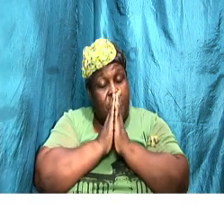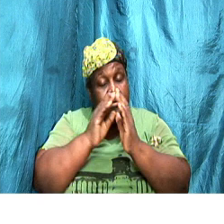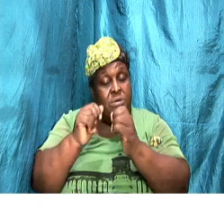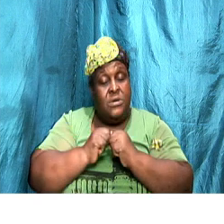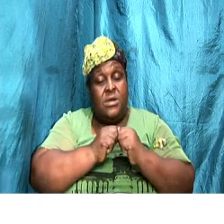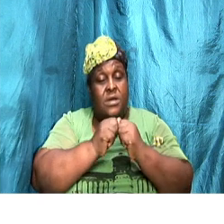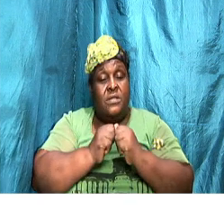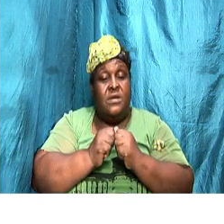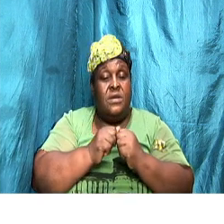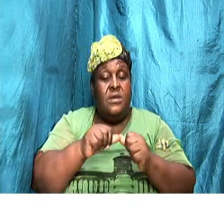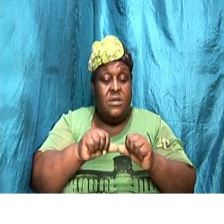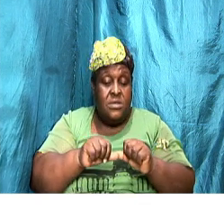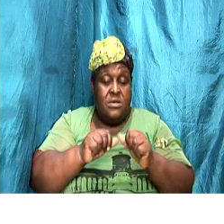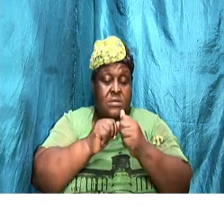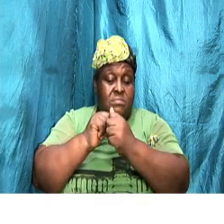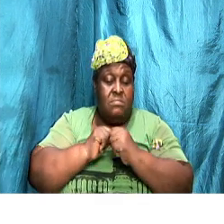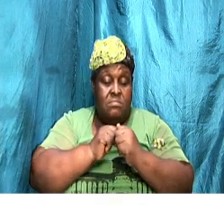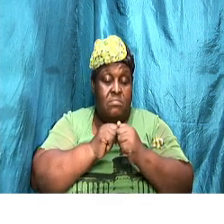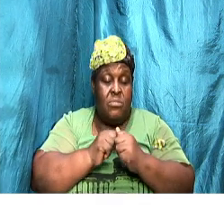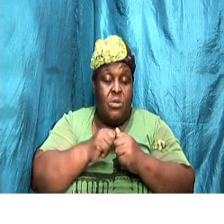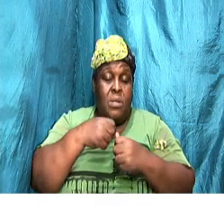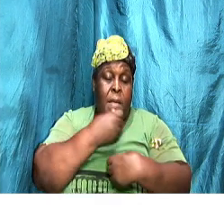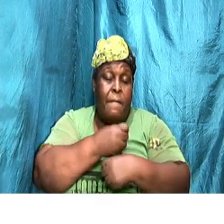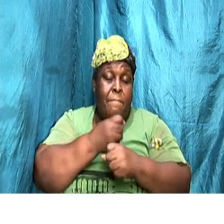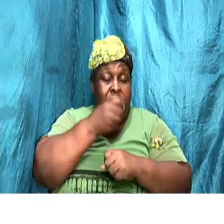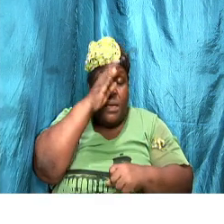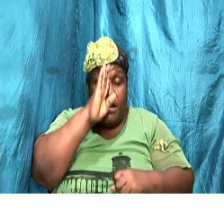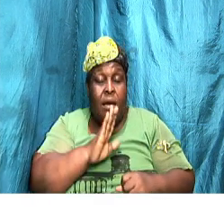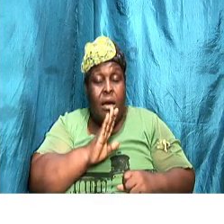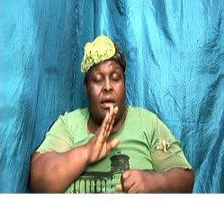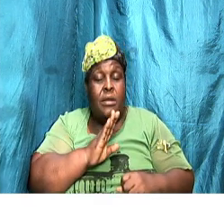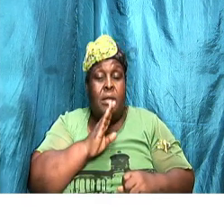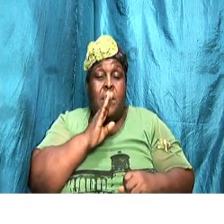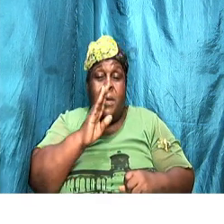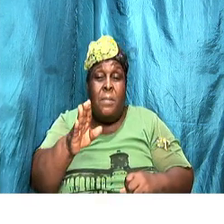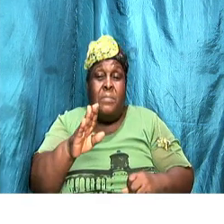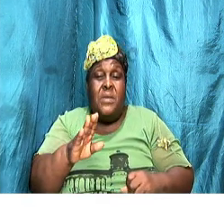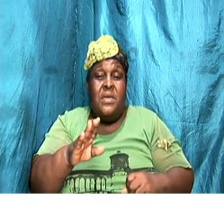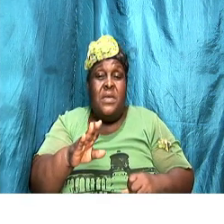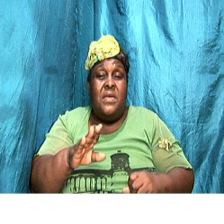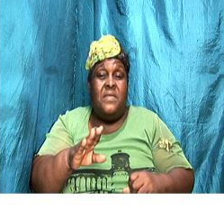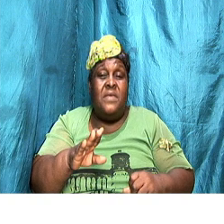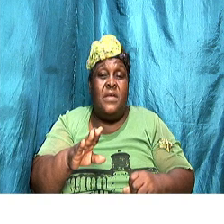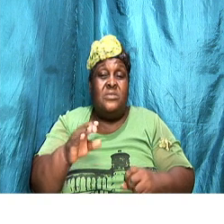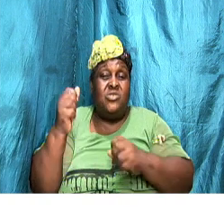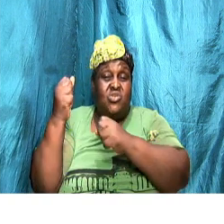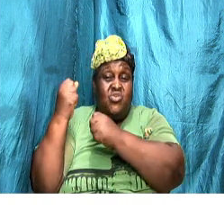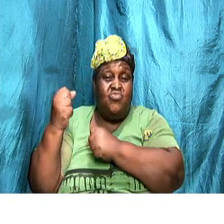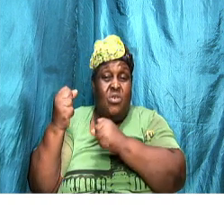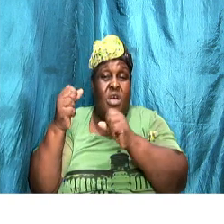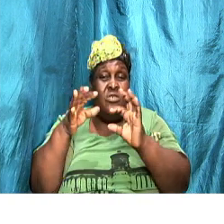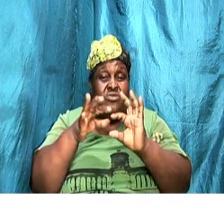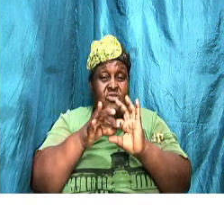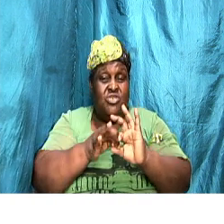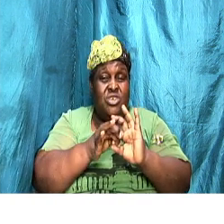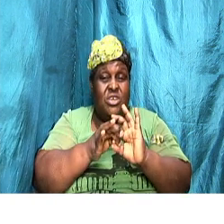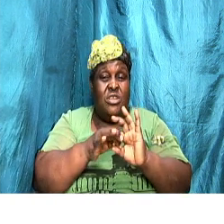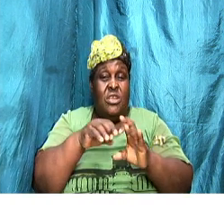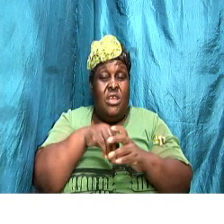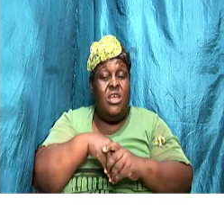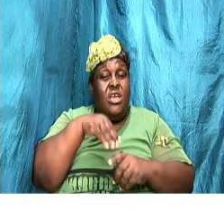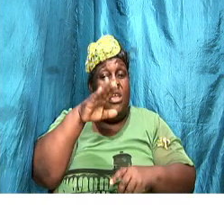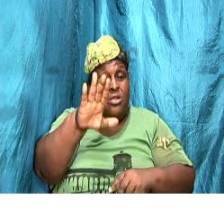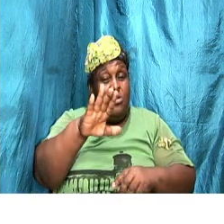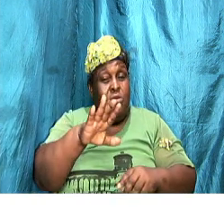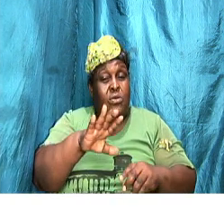but let God be that main card in the relationship the main card that holds you the